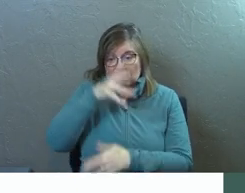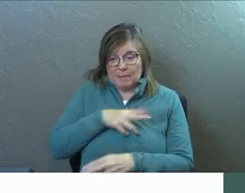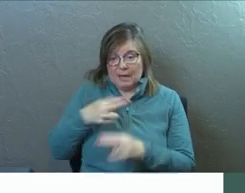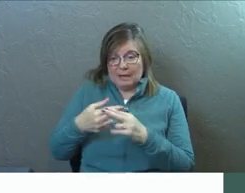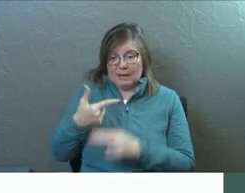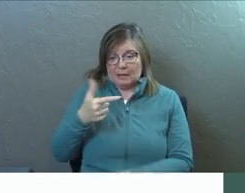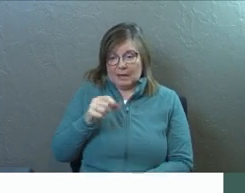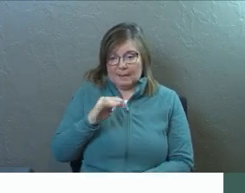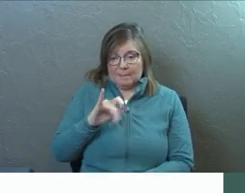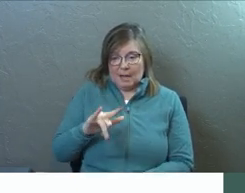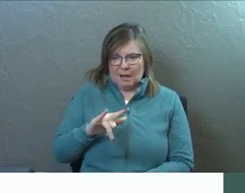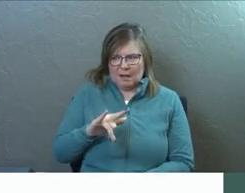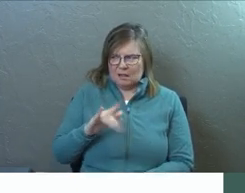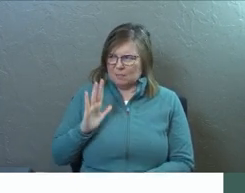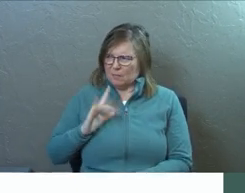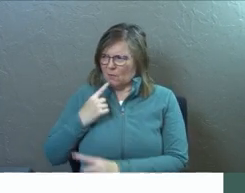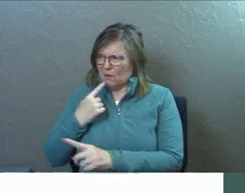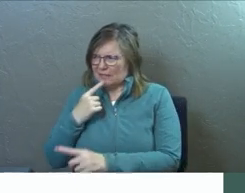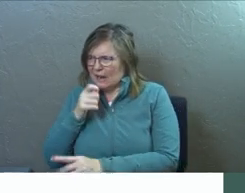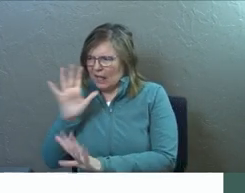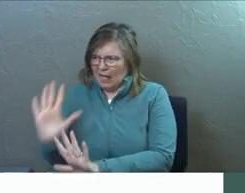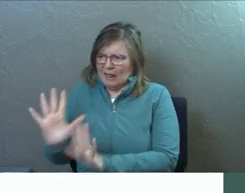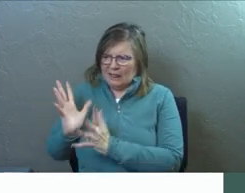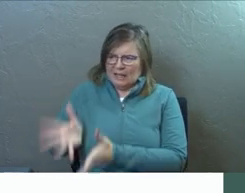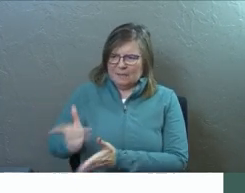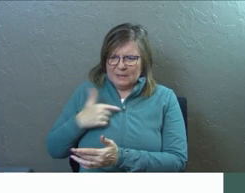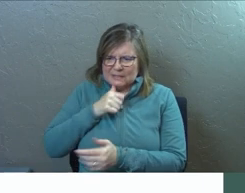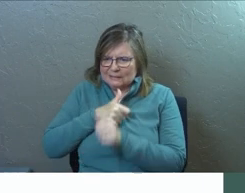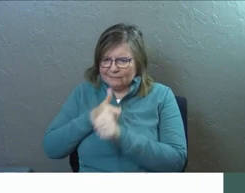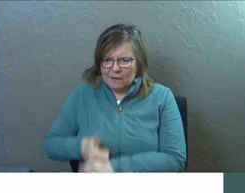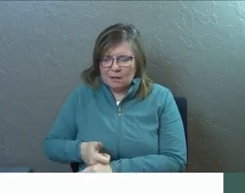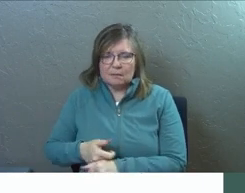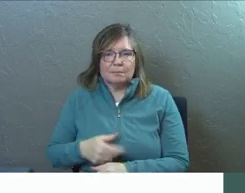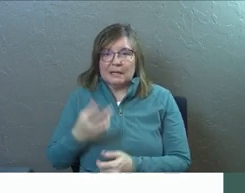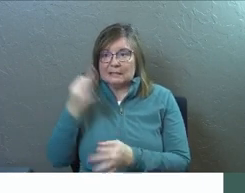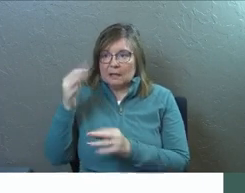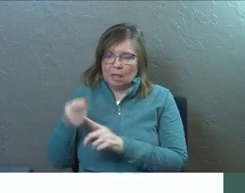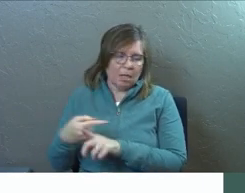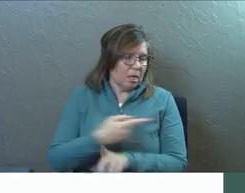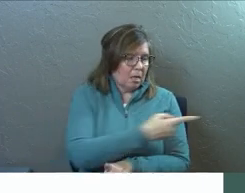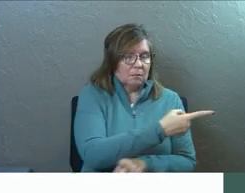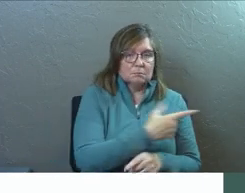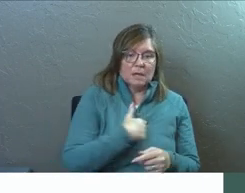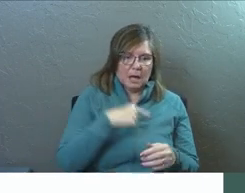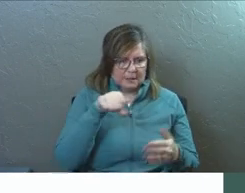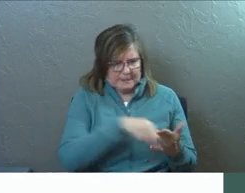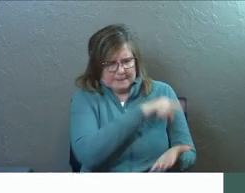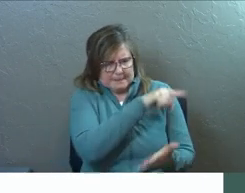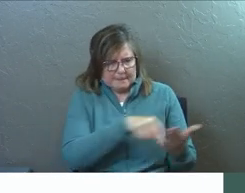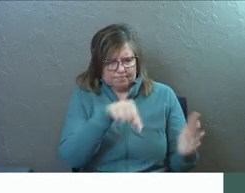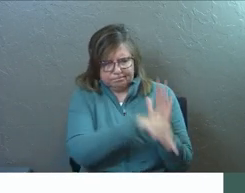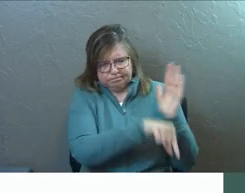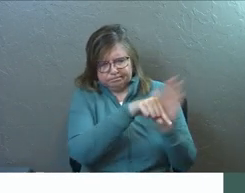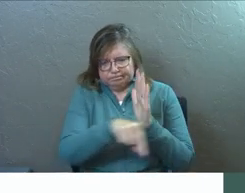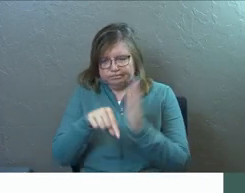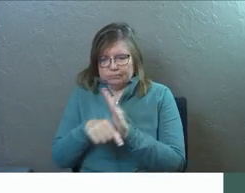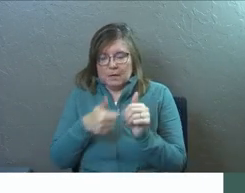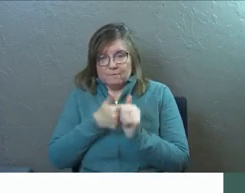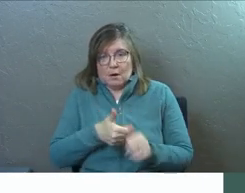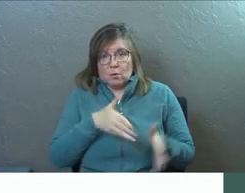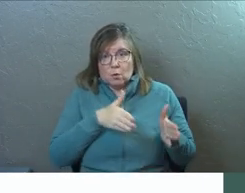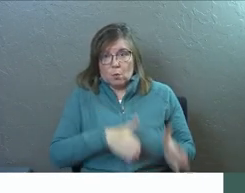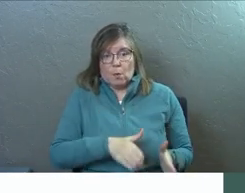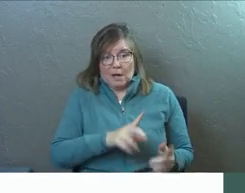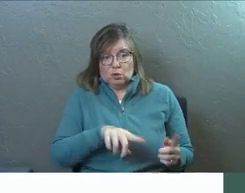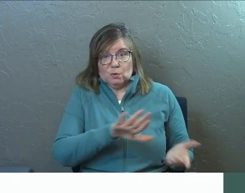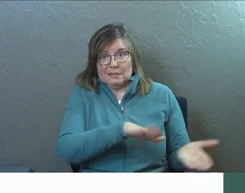you're like, well, why didn't you take Gamaliel's advice then, man? Um, but he goes his own way entirely. And he persecuted the followers of this way